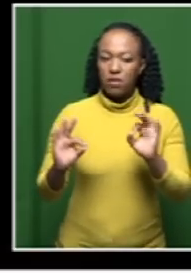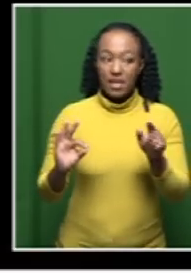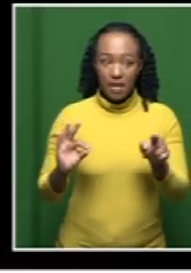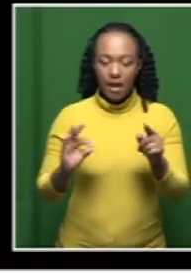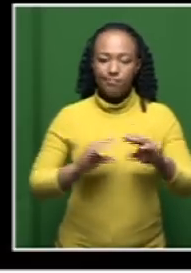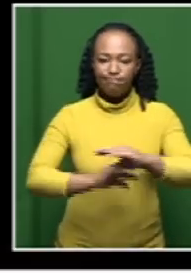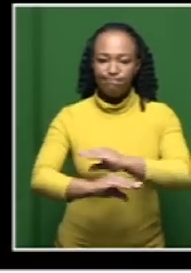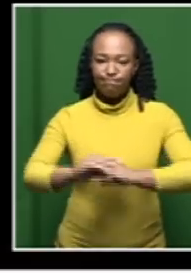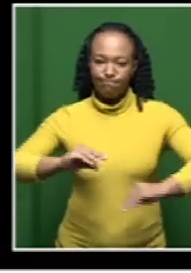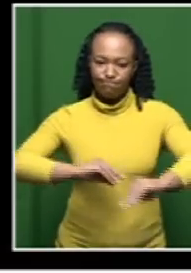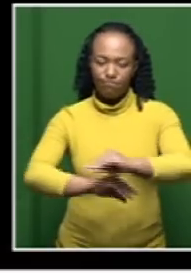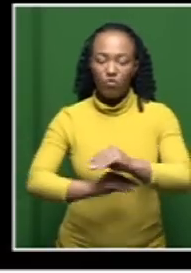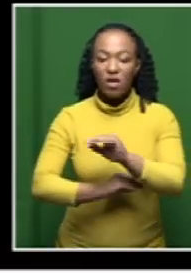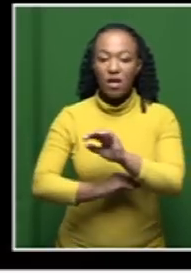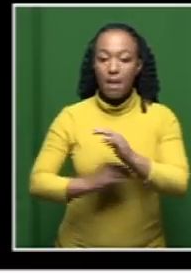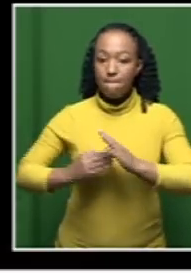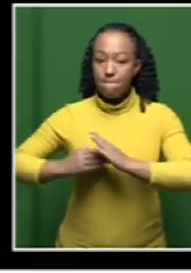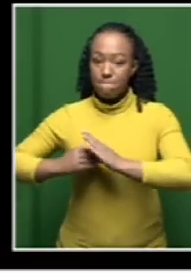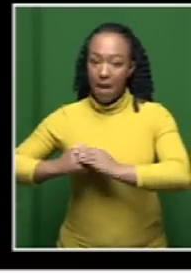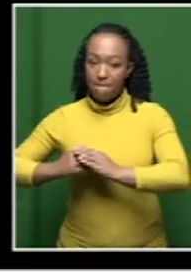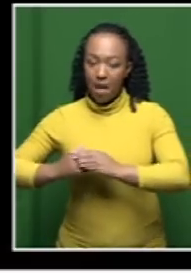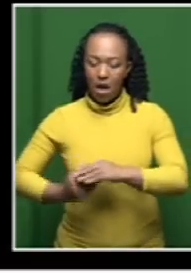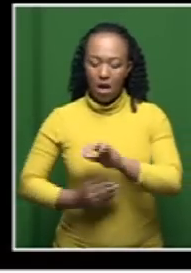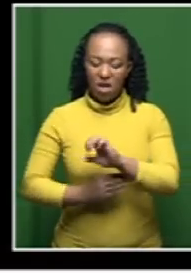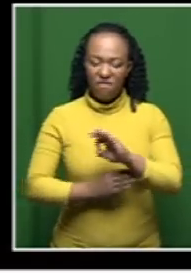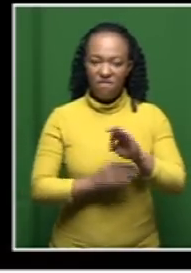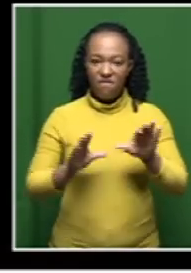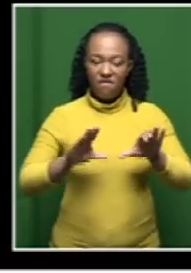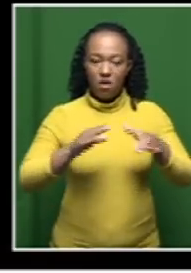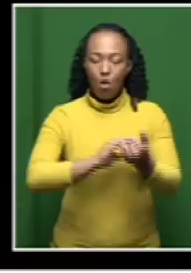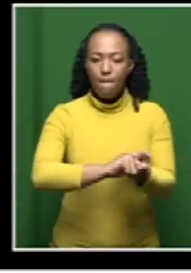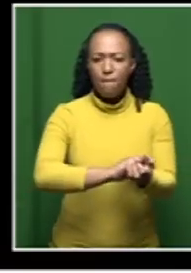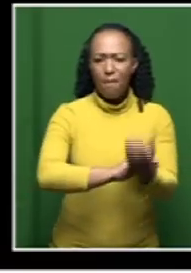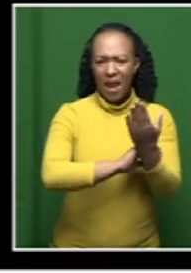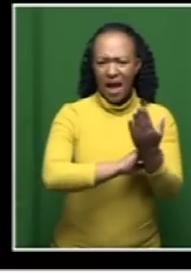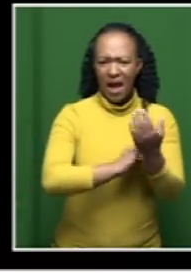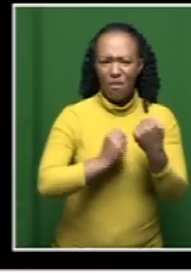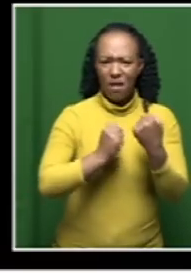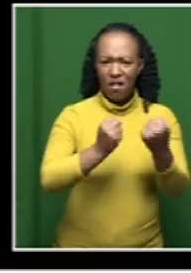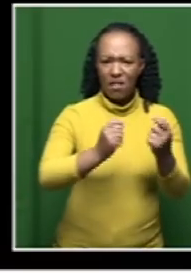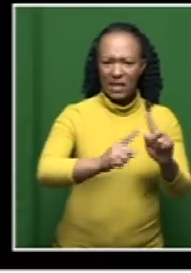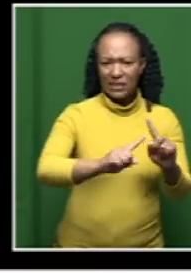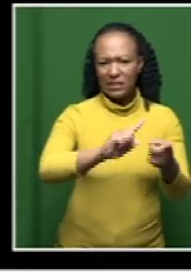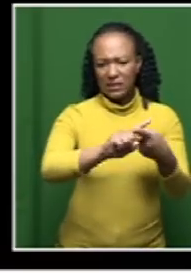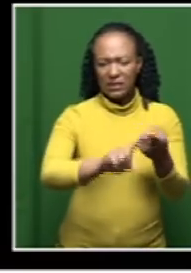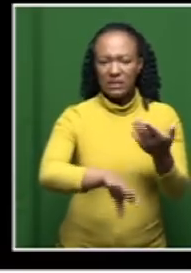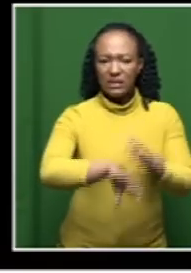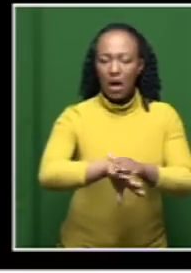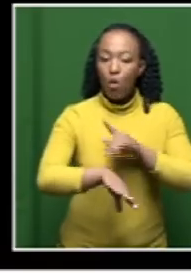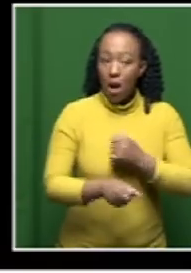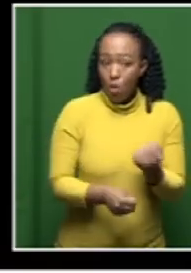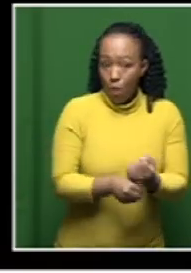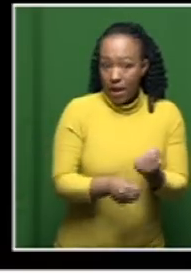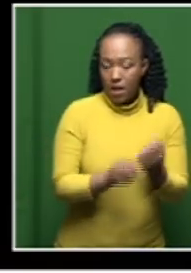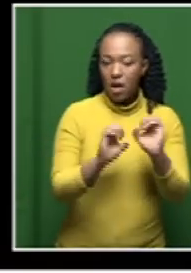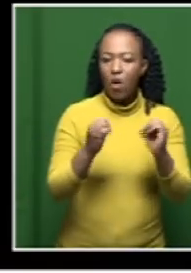that the EFF members of Mpumalanga who passed in a car accident while doing organisational work will